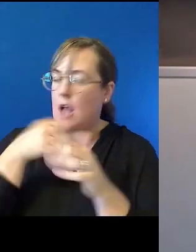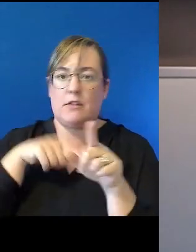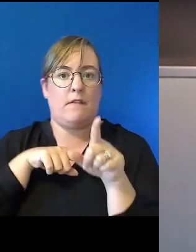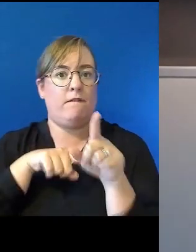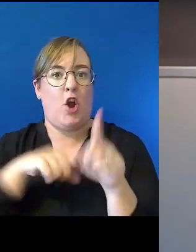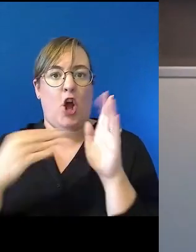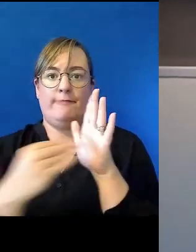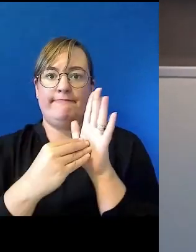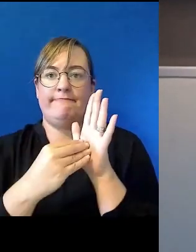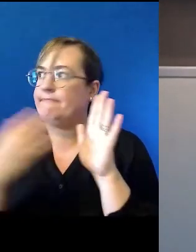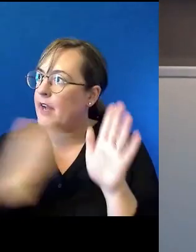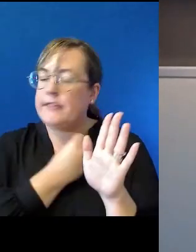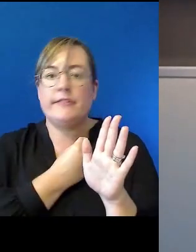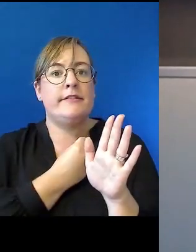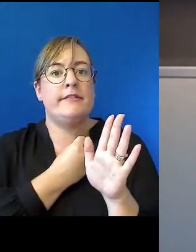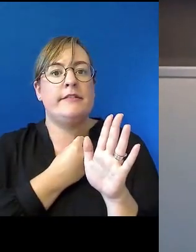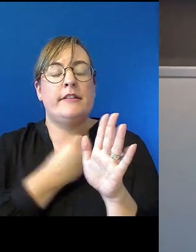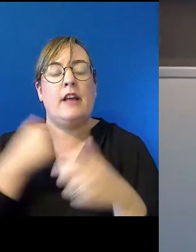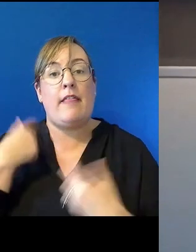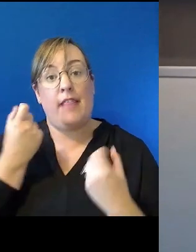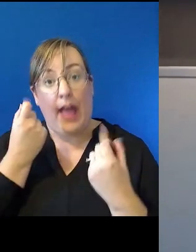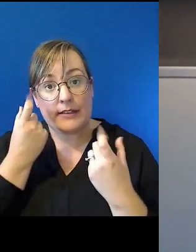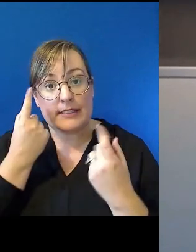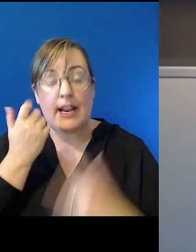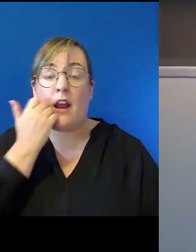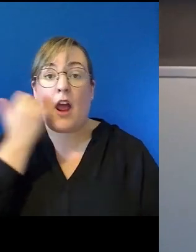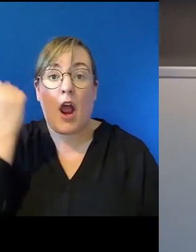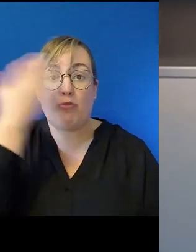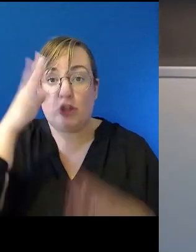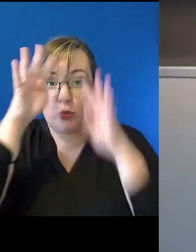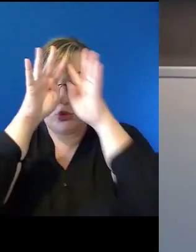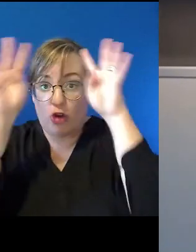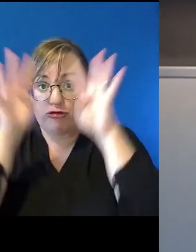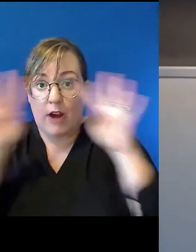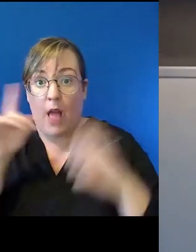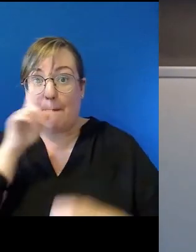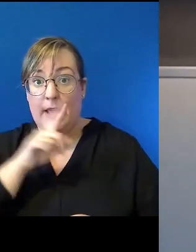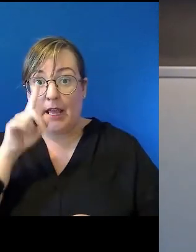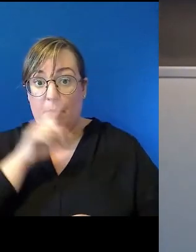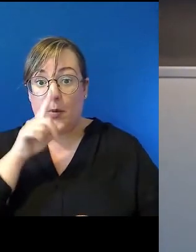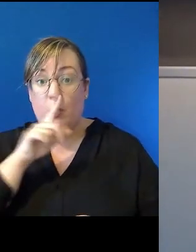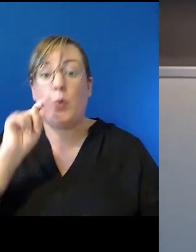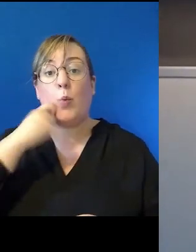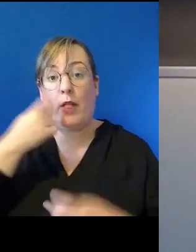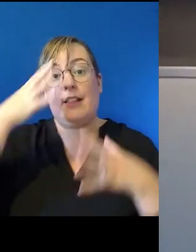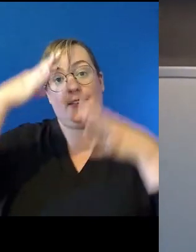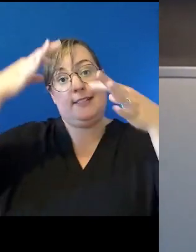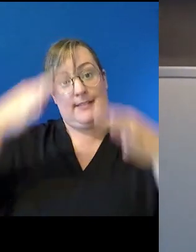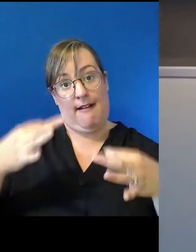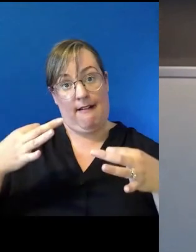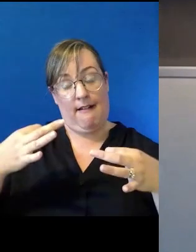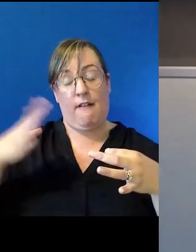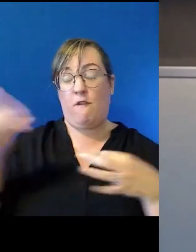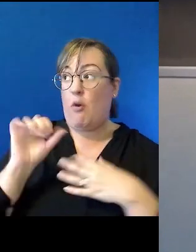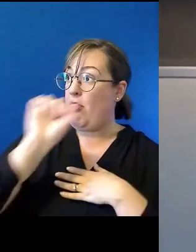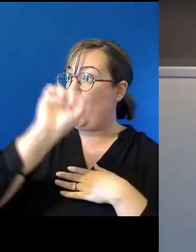understand that it is Aboriginal and Torres Strait Islander people who decide who from their communities